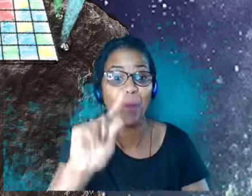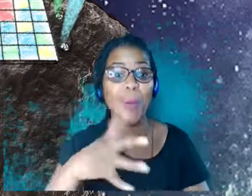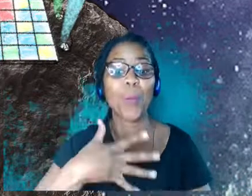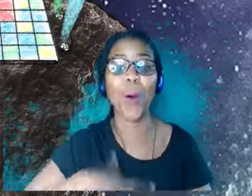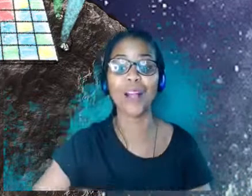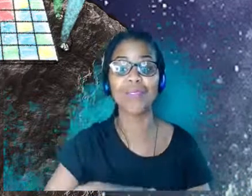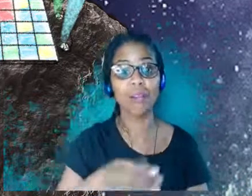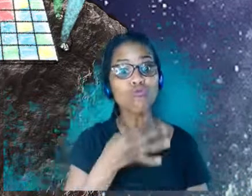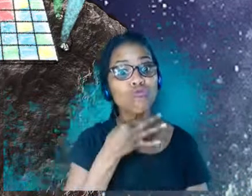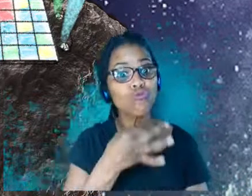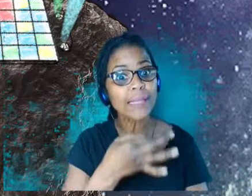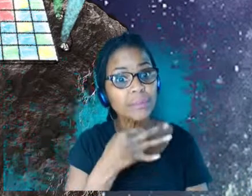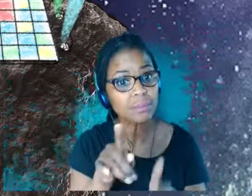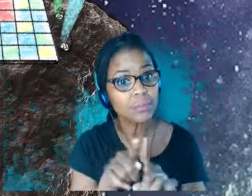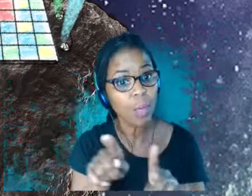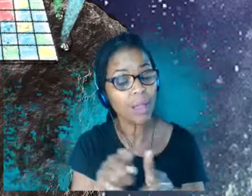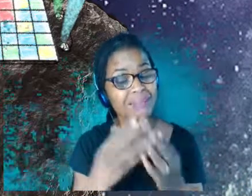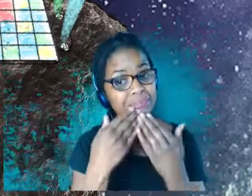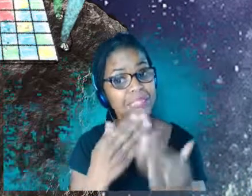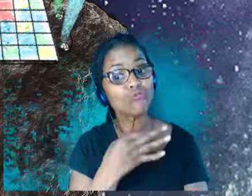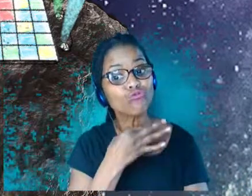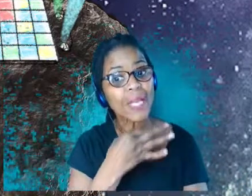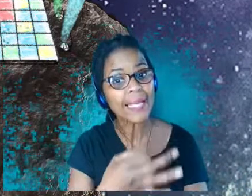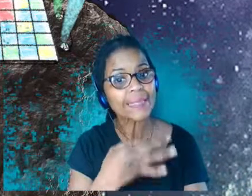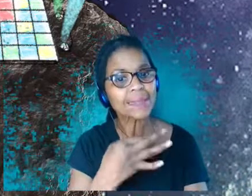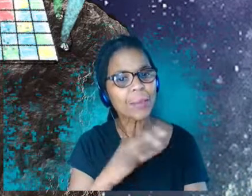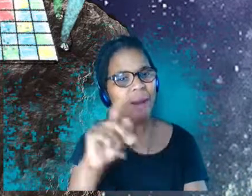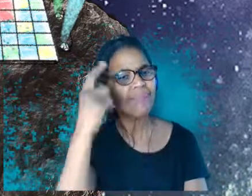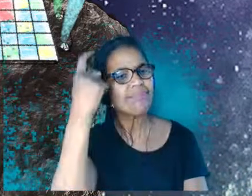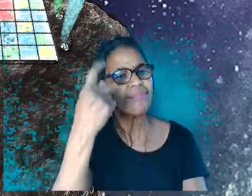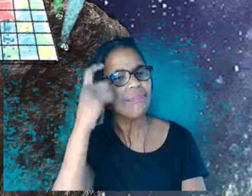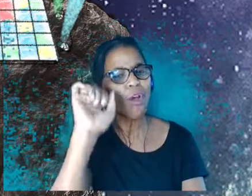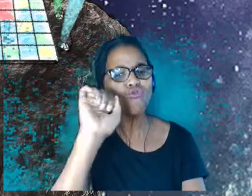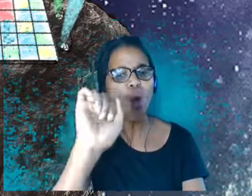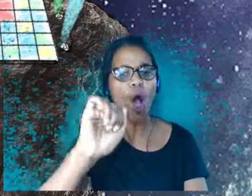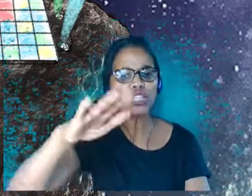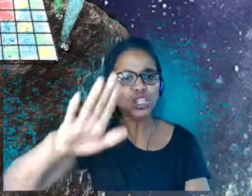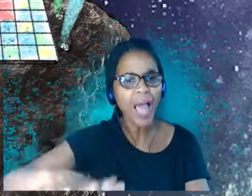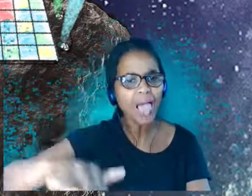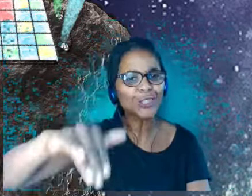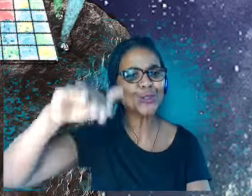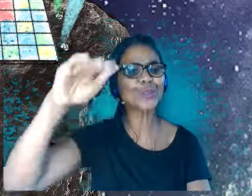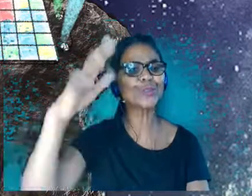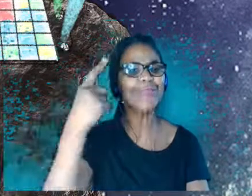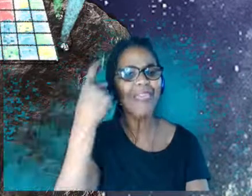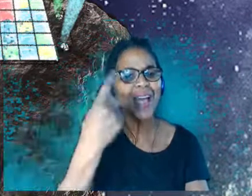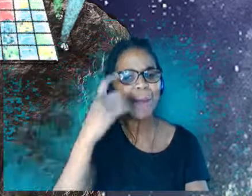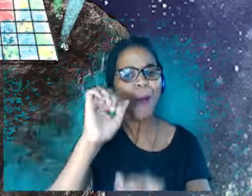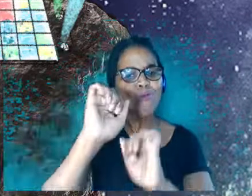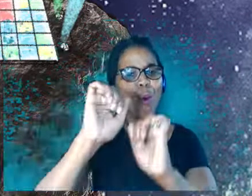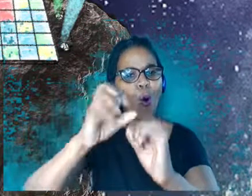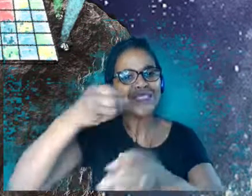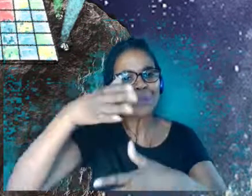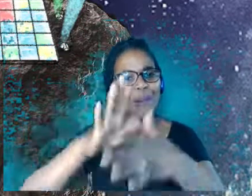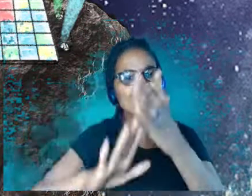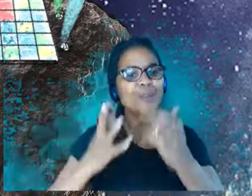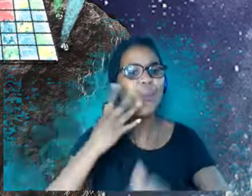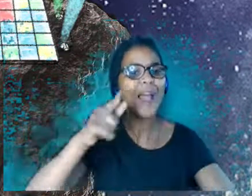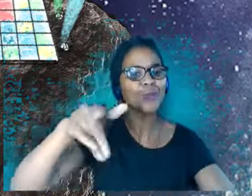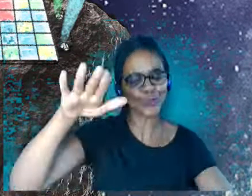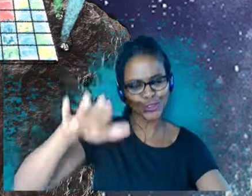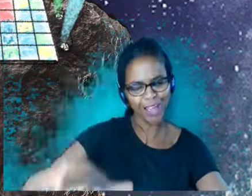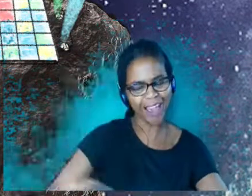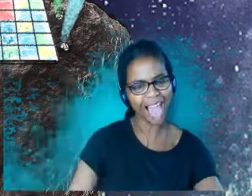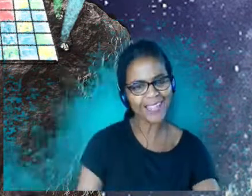you know, think about how you were a kid once and how like that awesome,